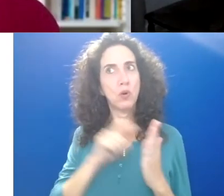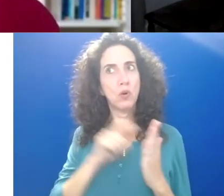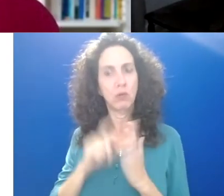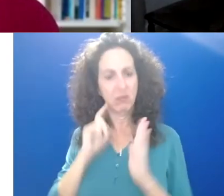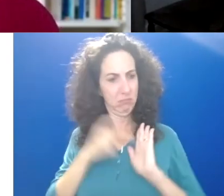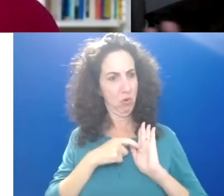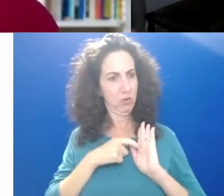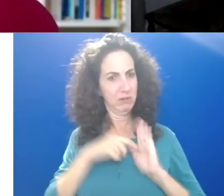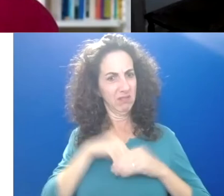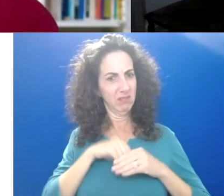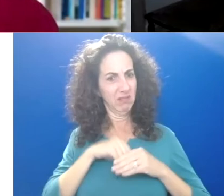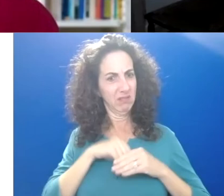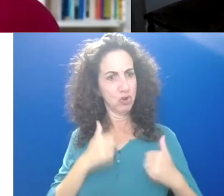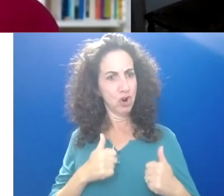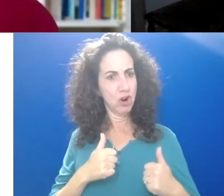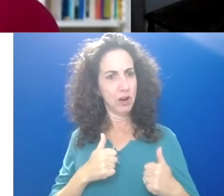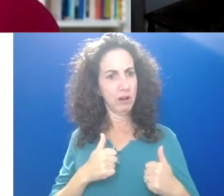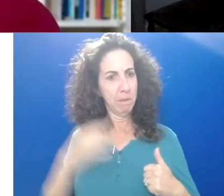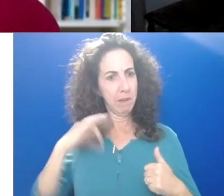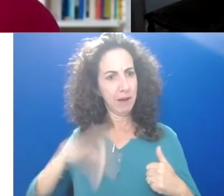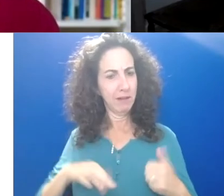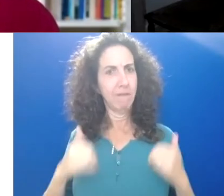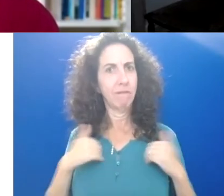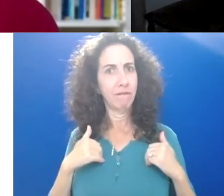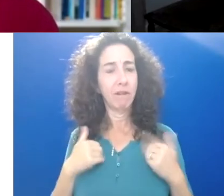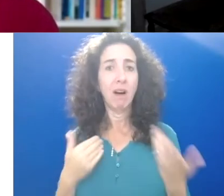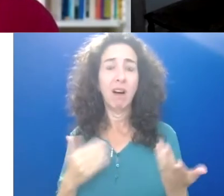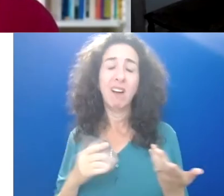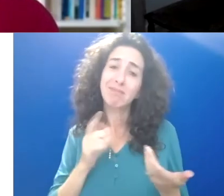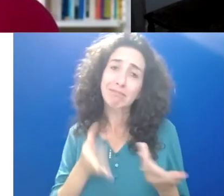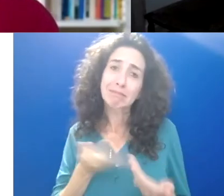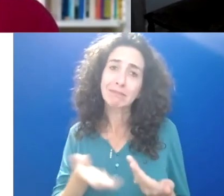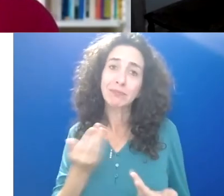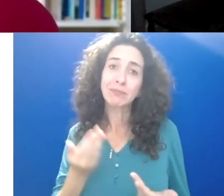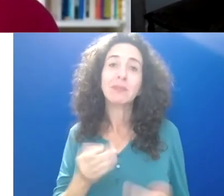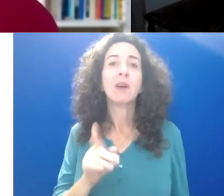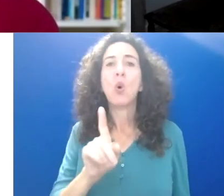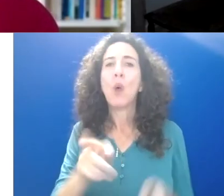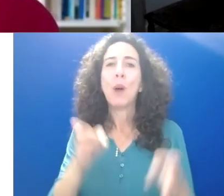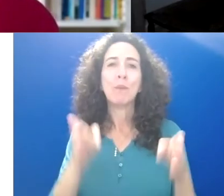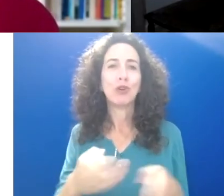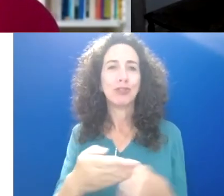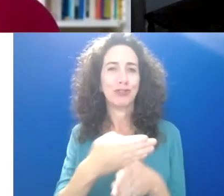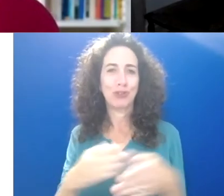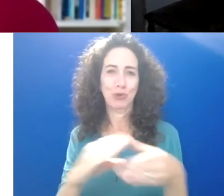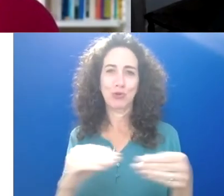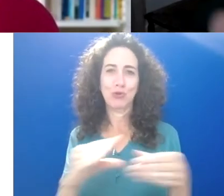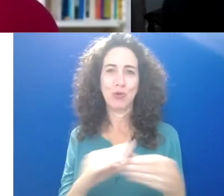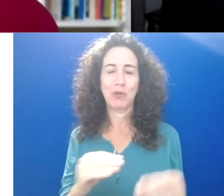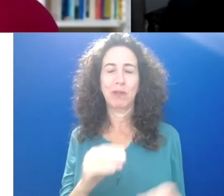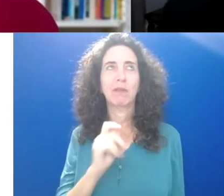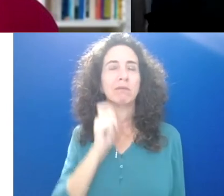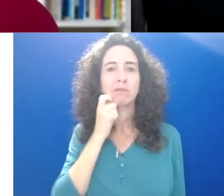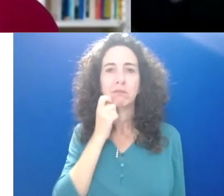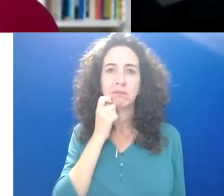and it really doesn't take much. I mean there was an example someone shared with me recently that I absolutely loved, because I like to talk with a metaphor